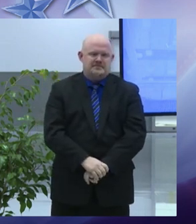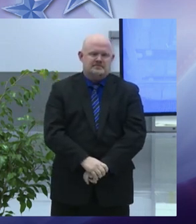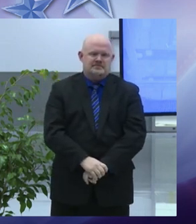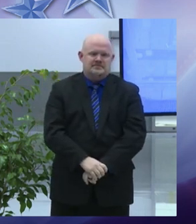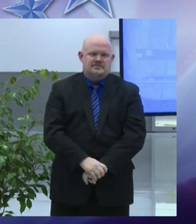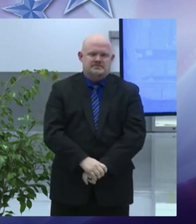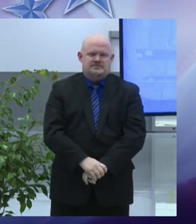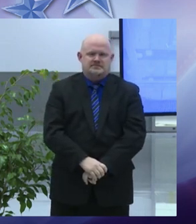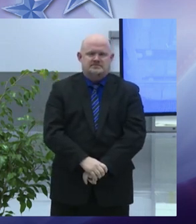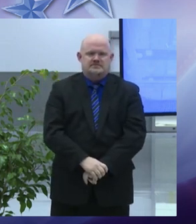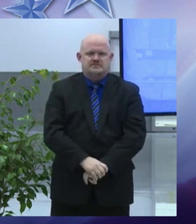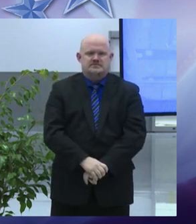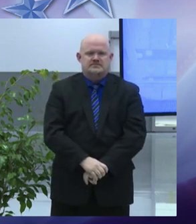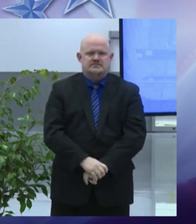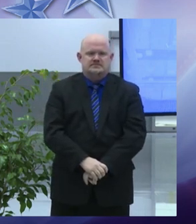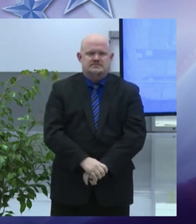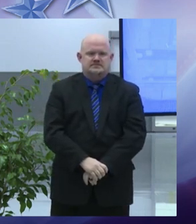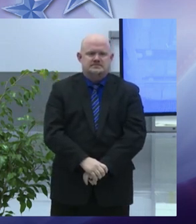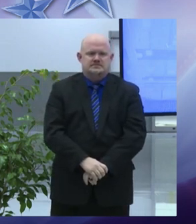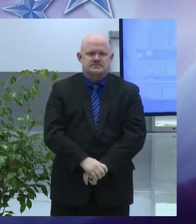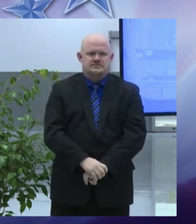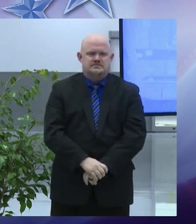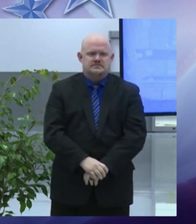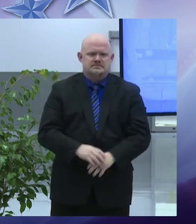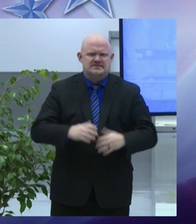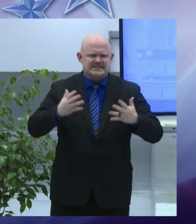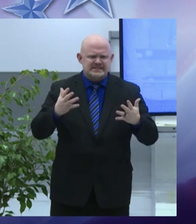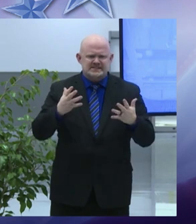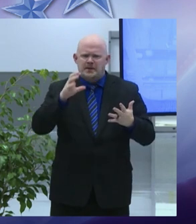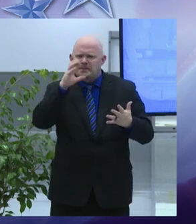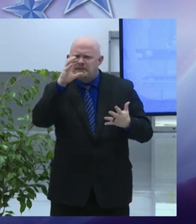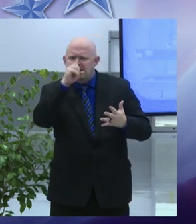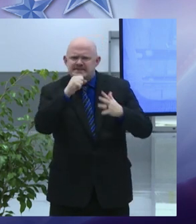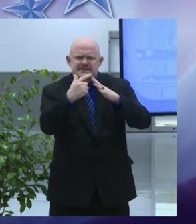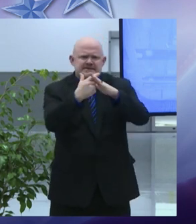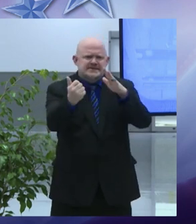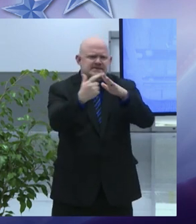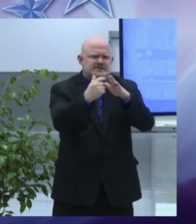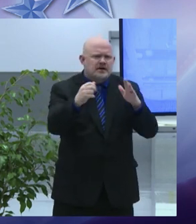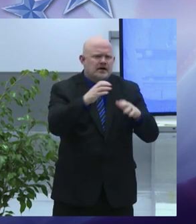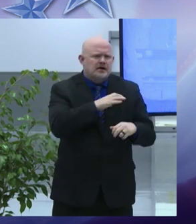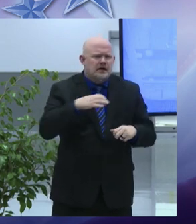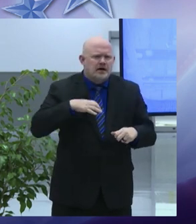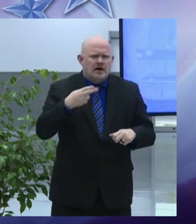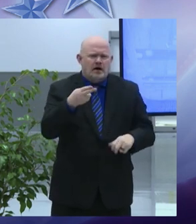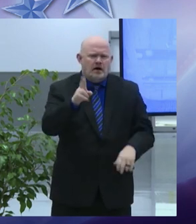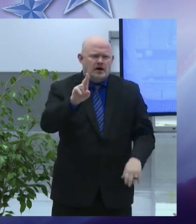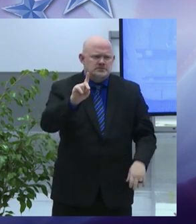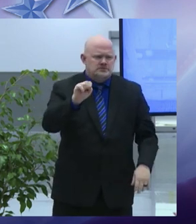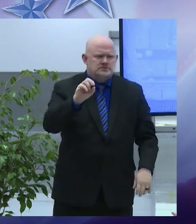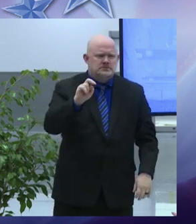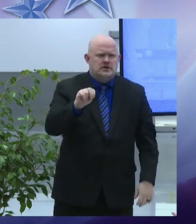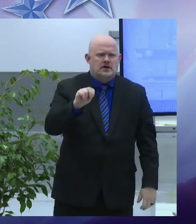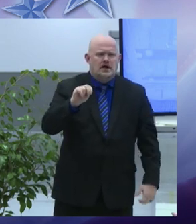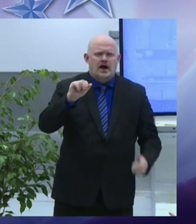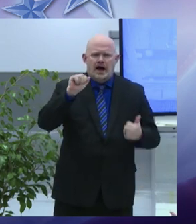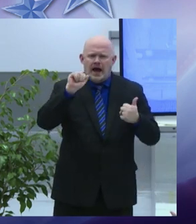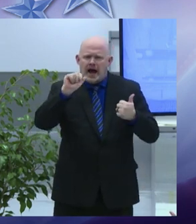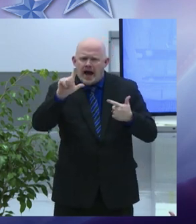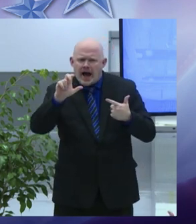so I know we're missing a few of our counselors today I think we're missing Council President Hudson Councilor Allen and Councilor Caldwell